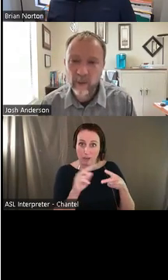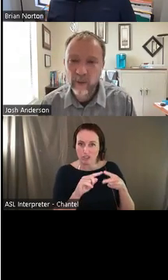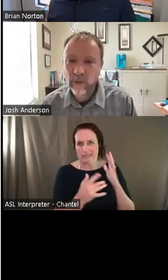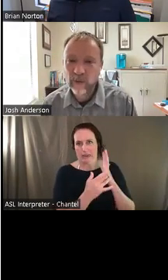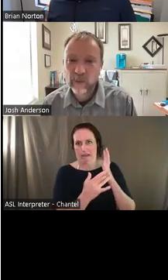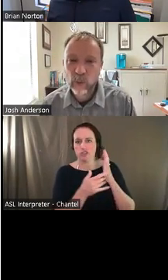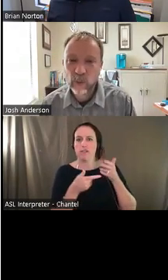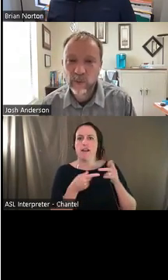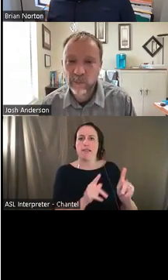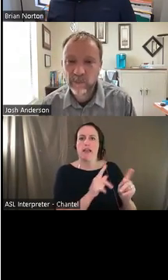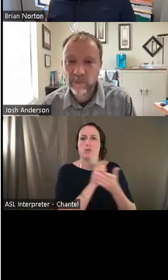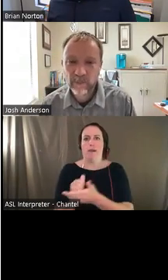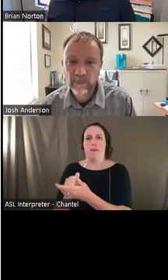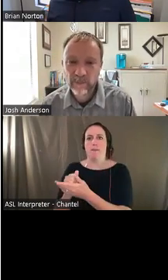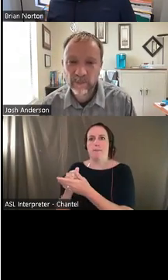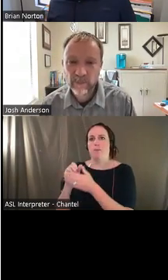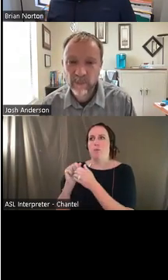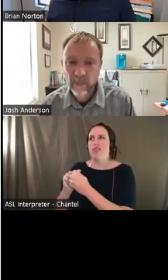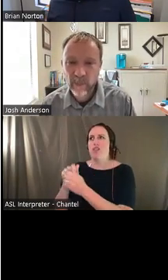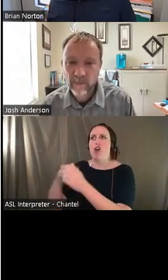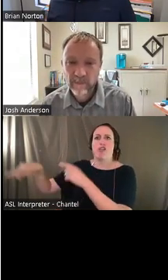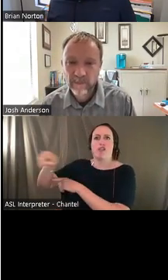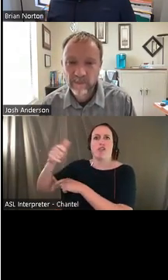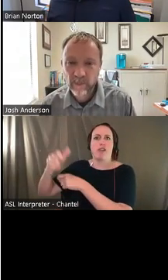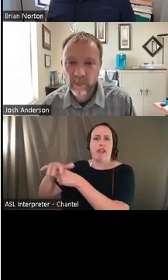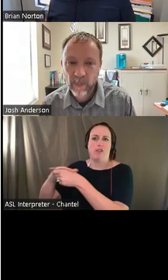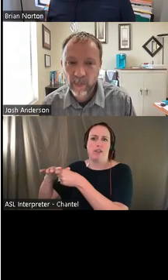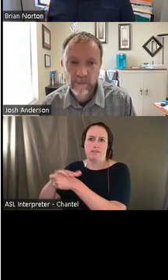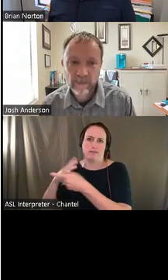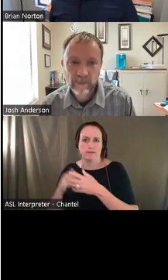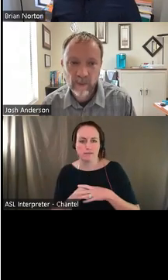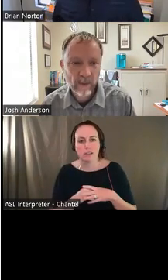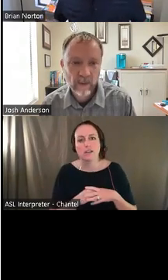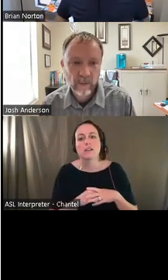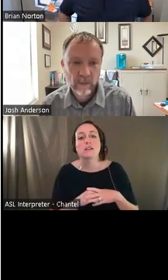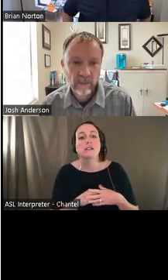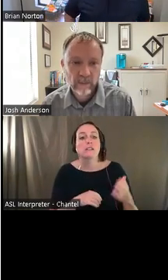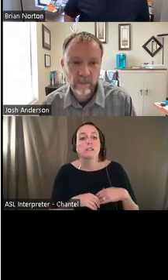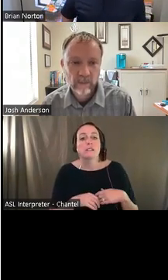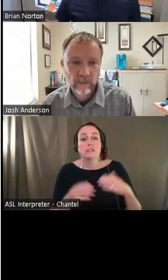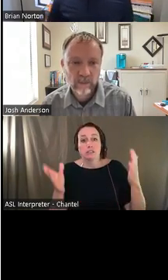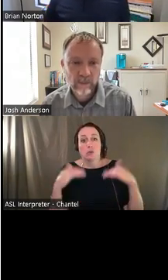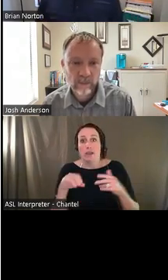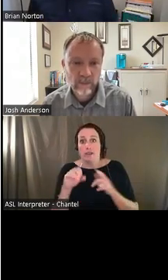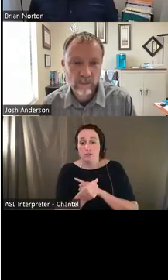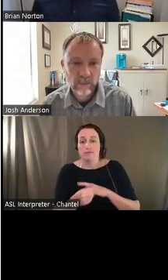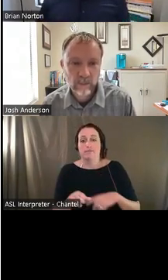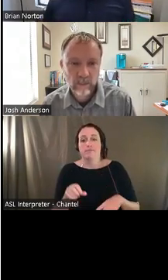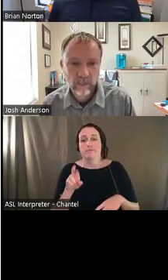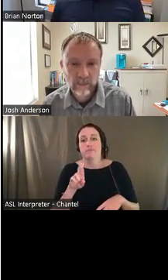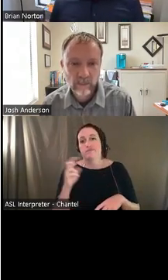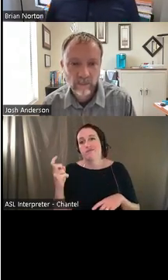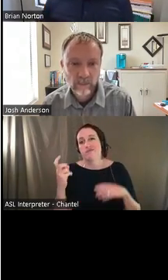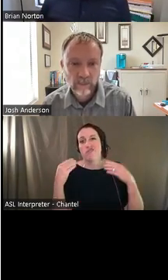but still be able to use those same tools. Love it. All right. Here's our next scenario. Um, next one is a pharmacy. Um,